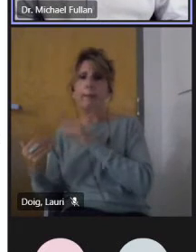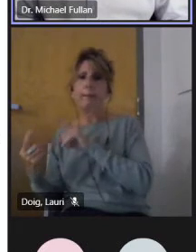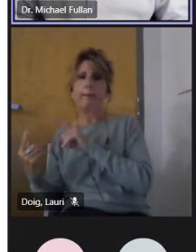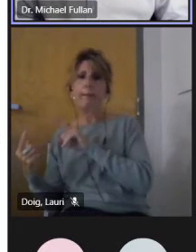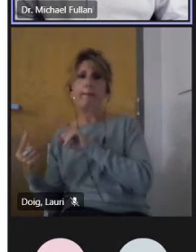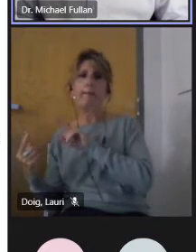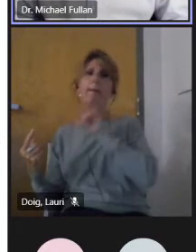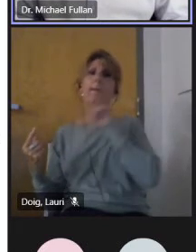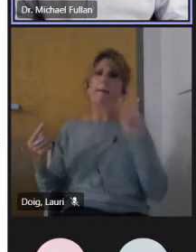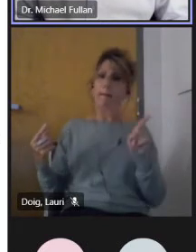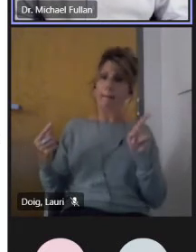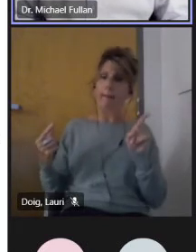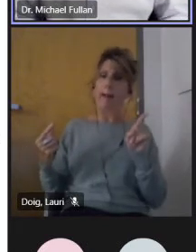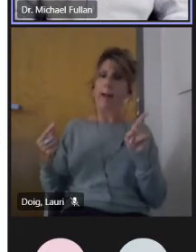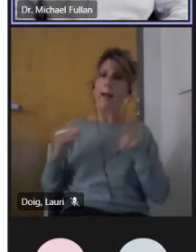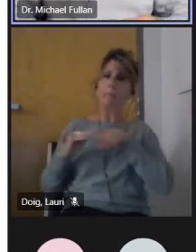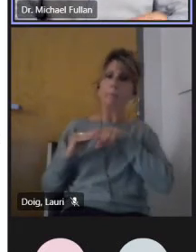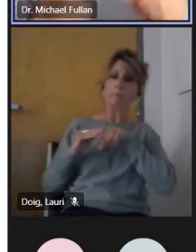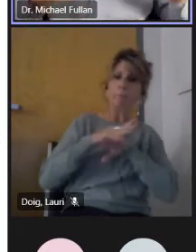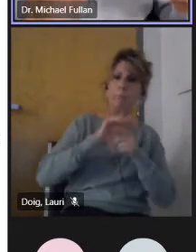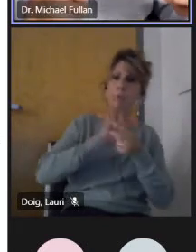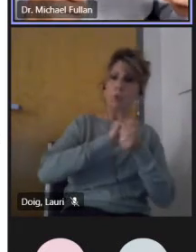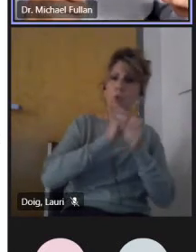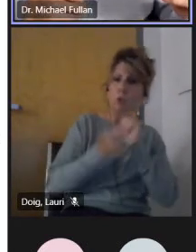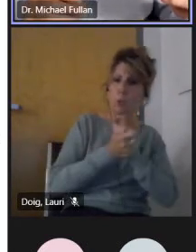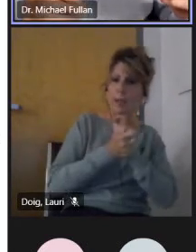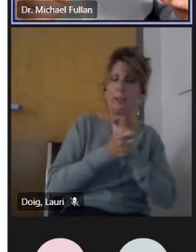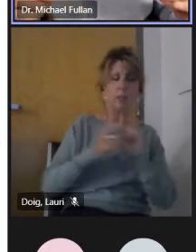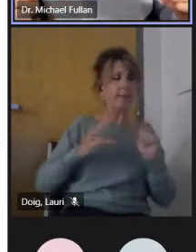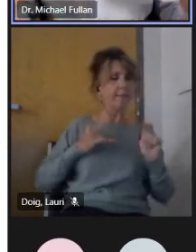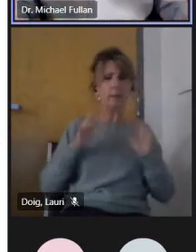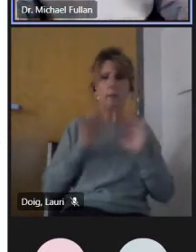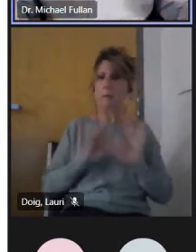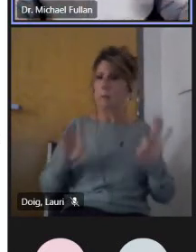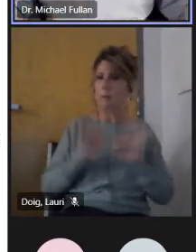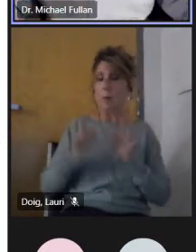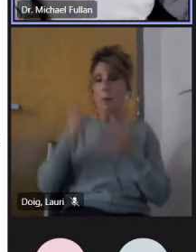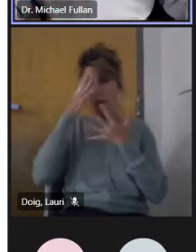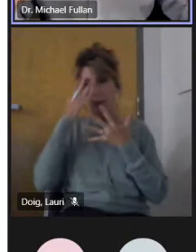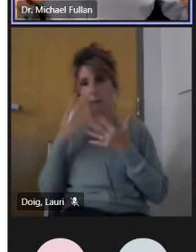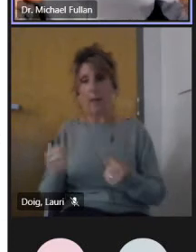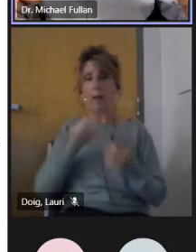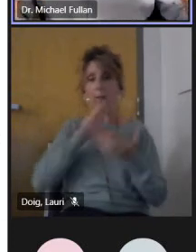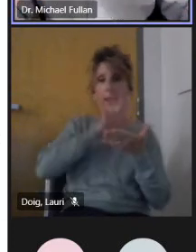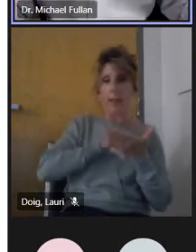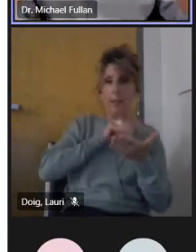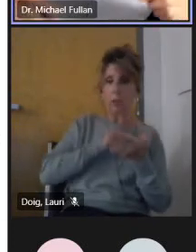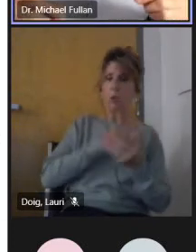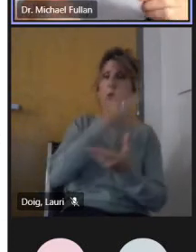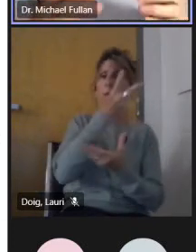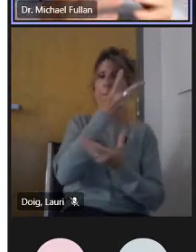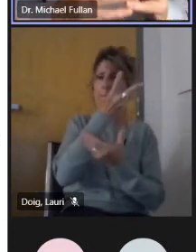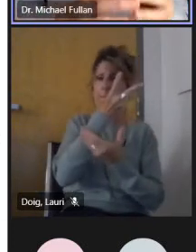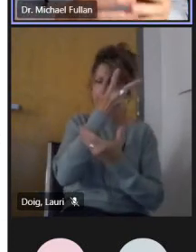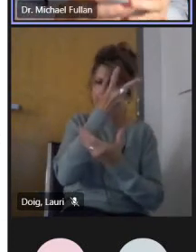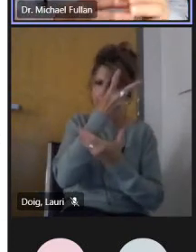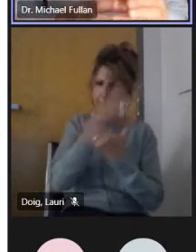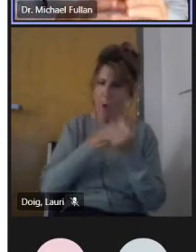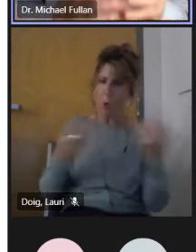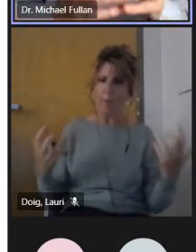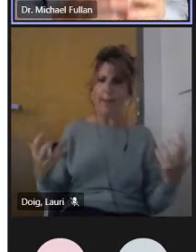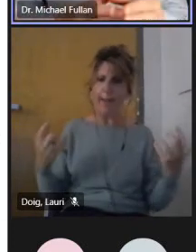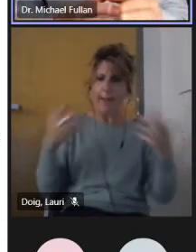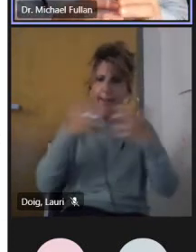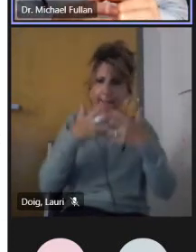one. It is really getting well-being and learning integrated, not making sure you take both into account or each into account, but